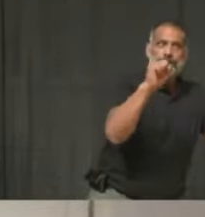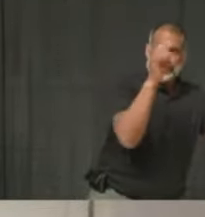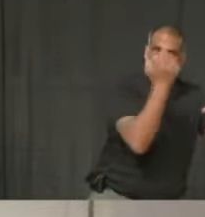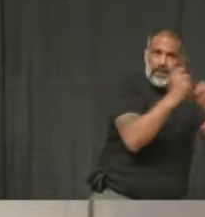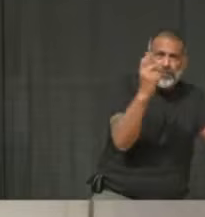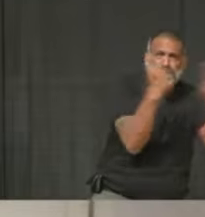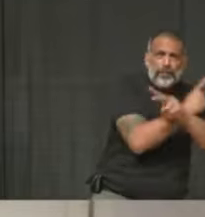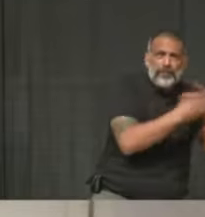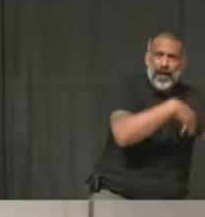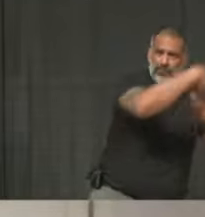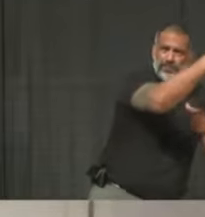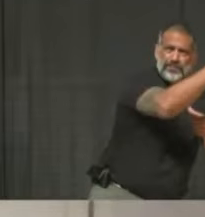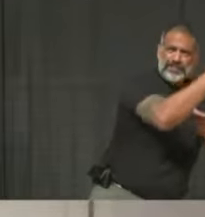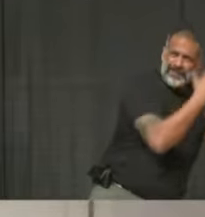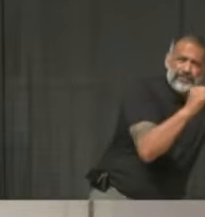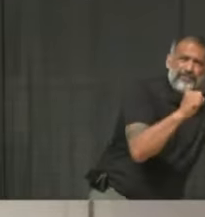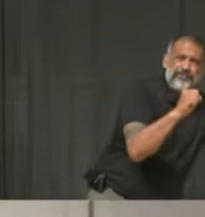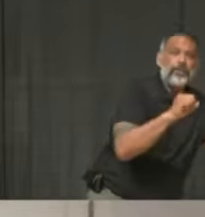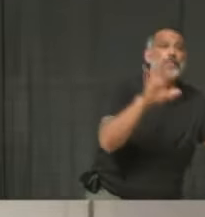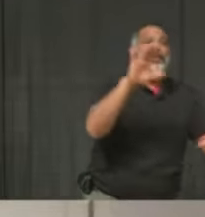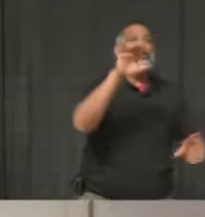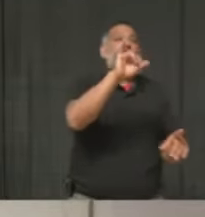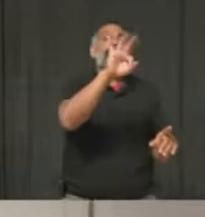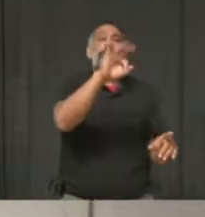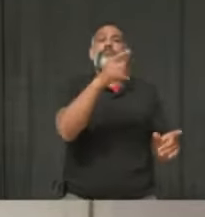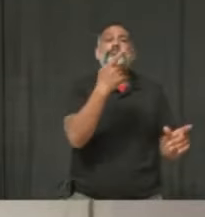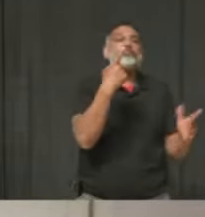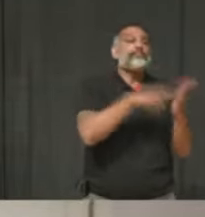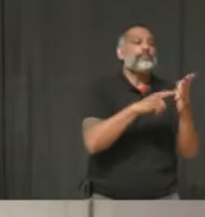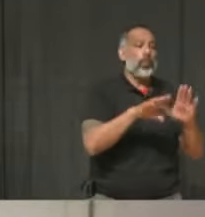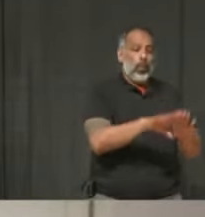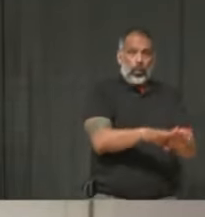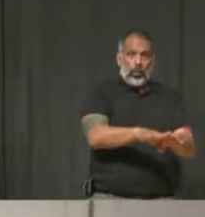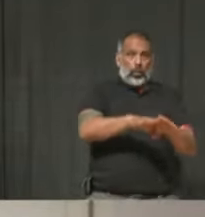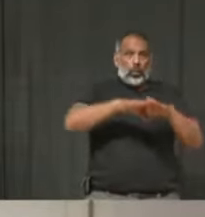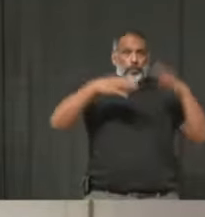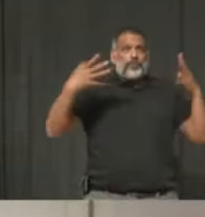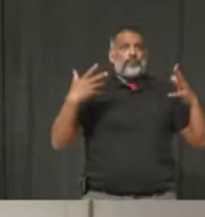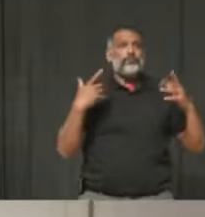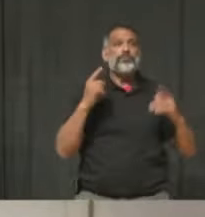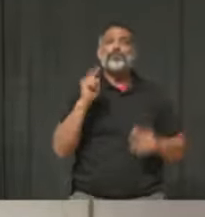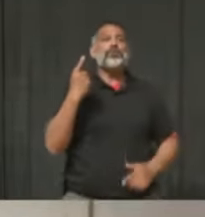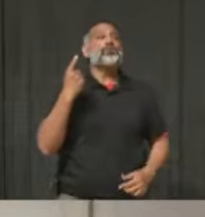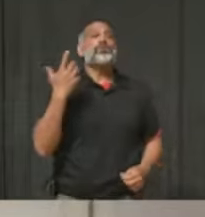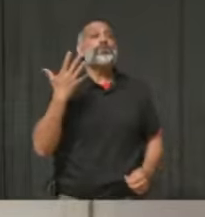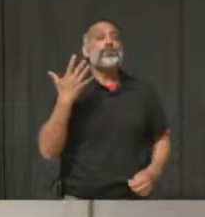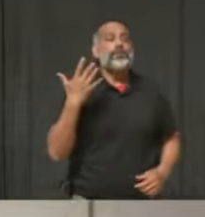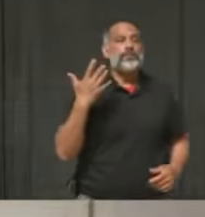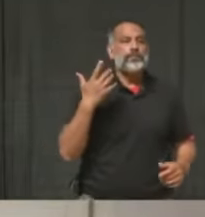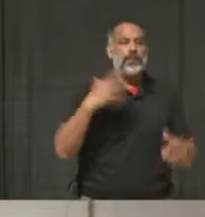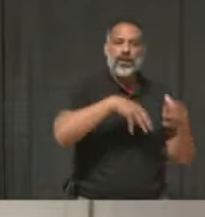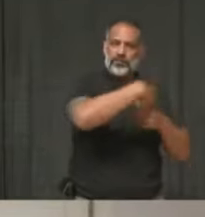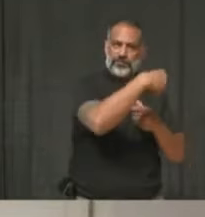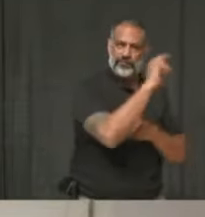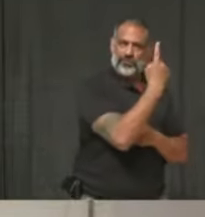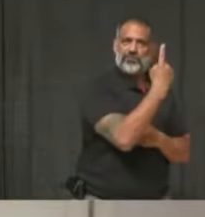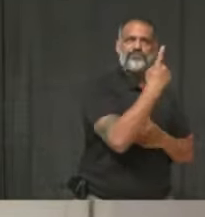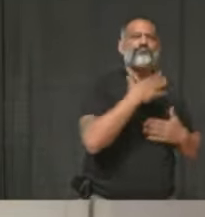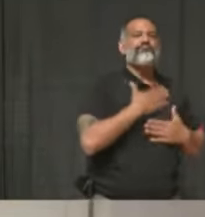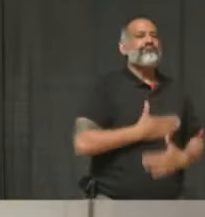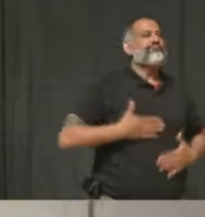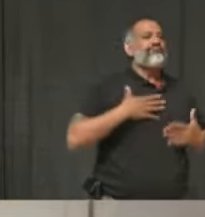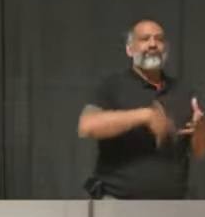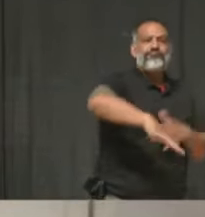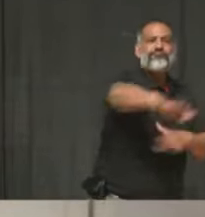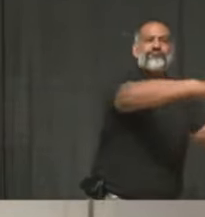talk about reopenings, the logical step to make first is to indeed open outdoor venues and